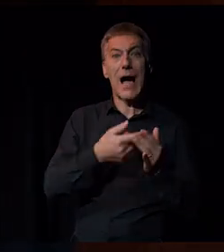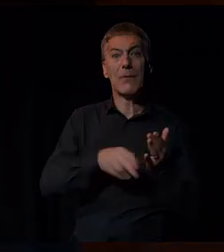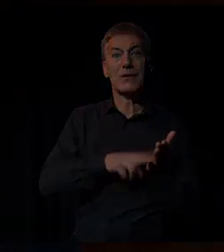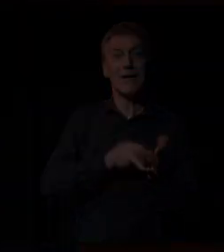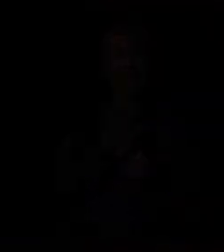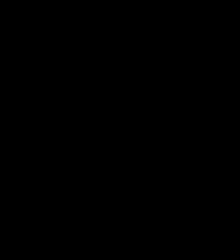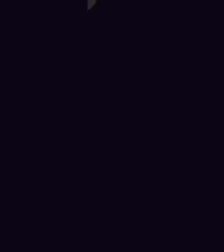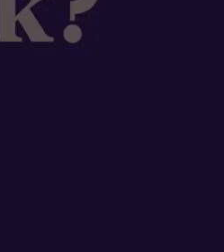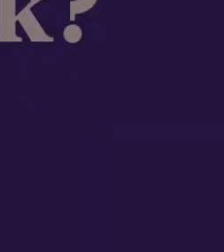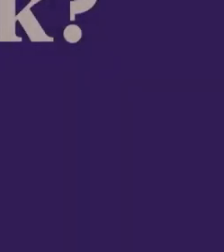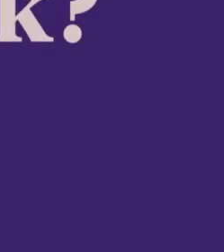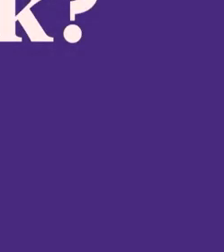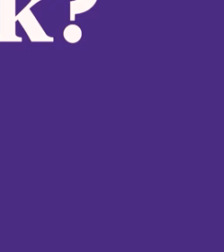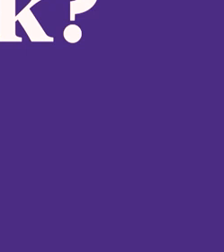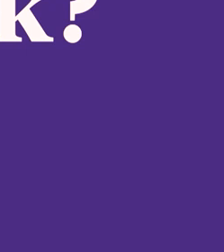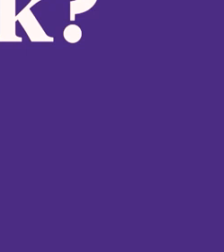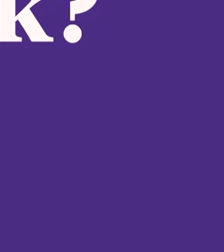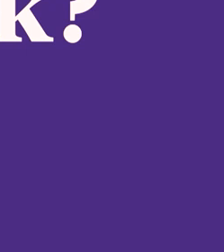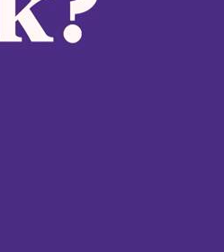with you.